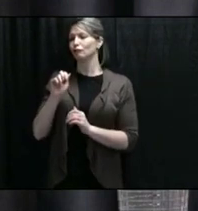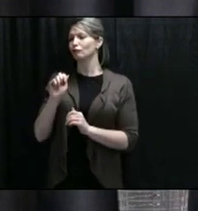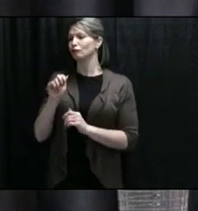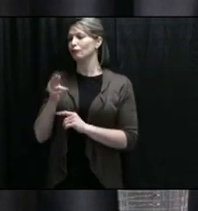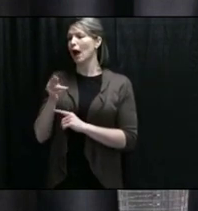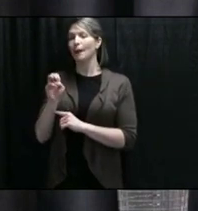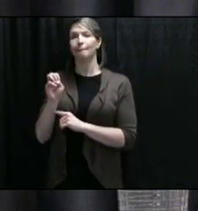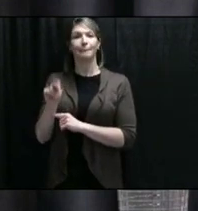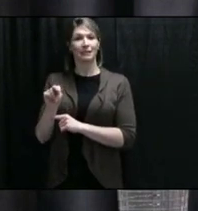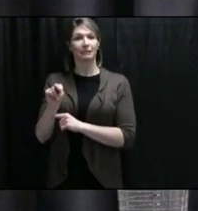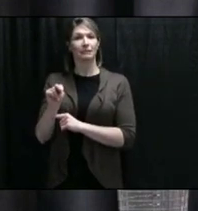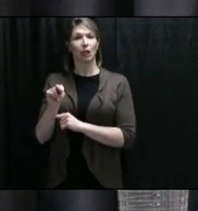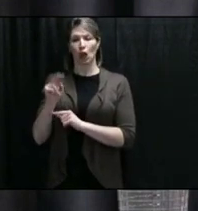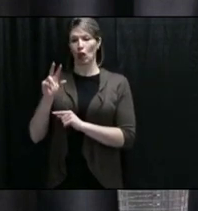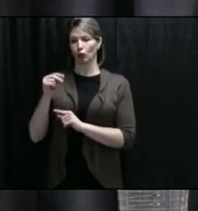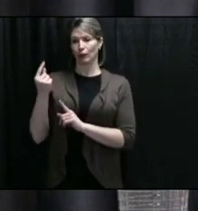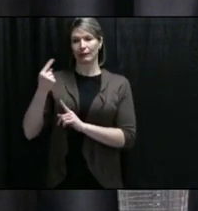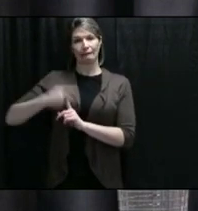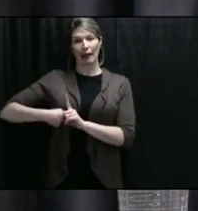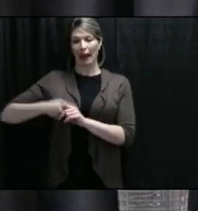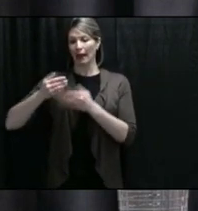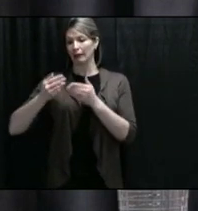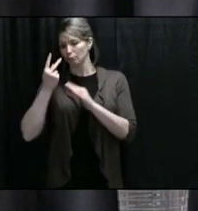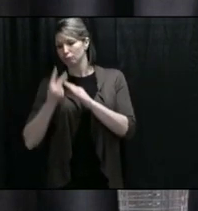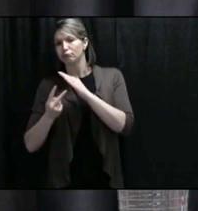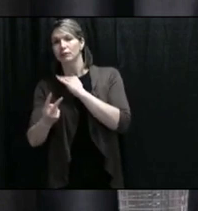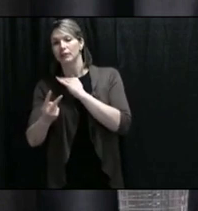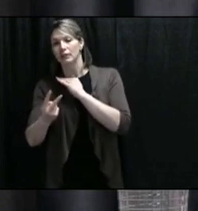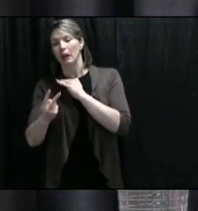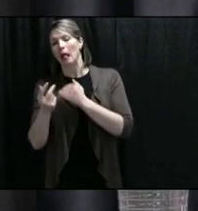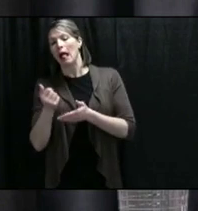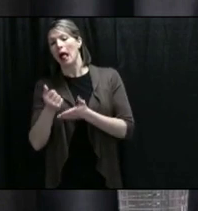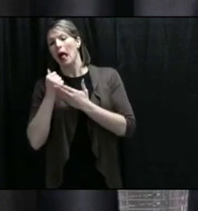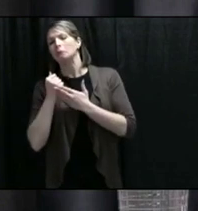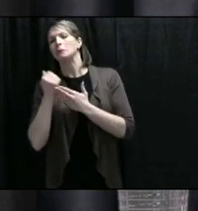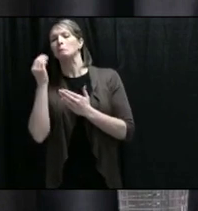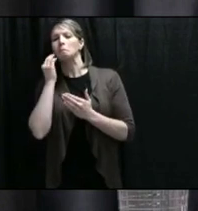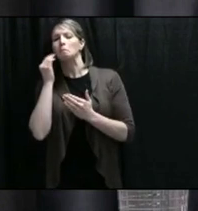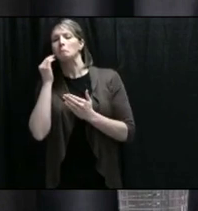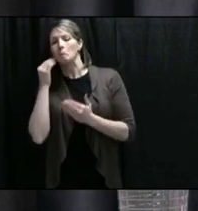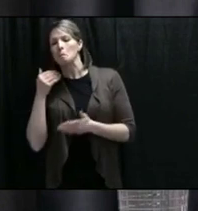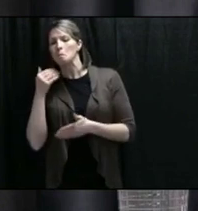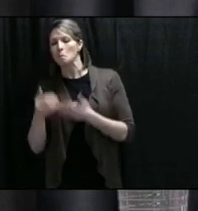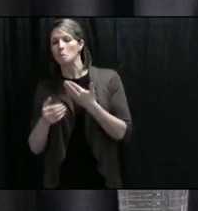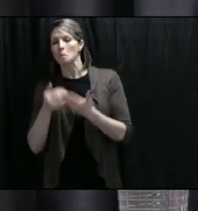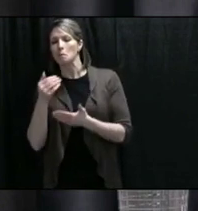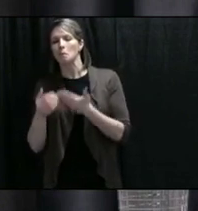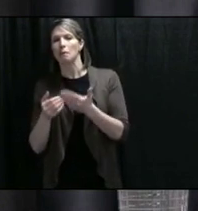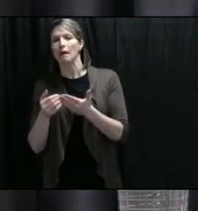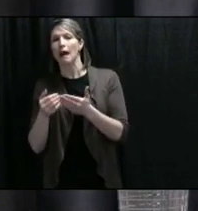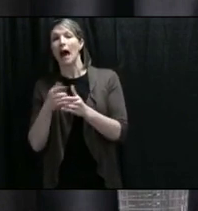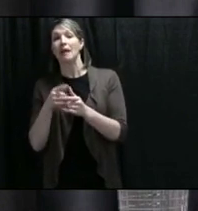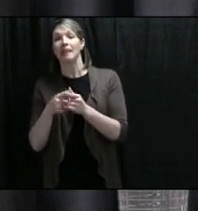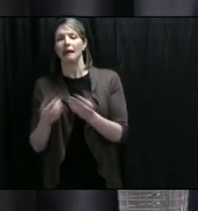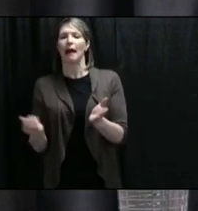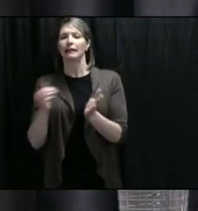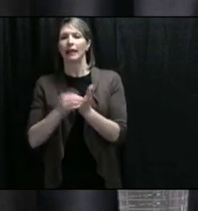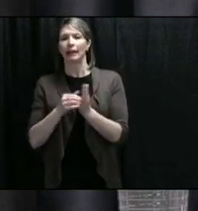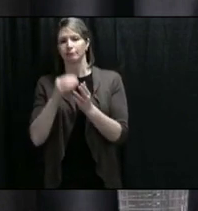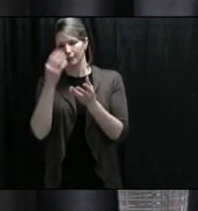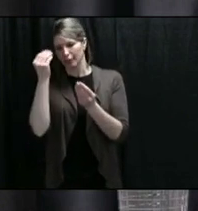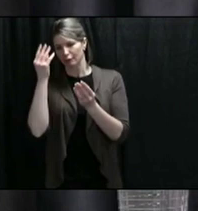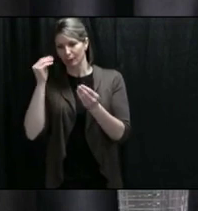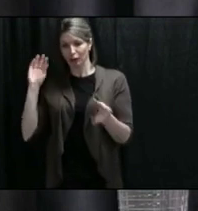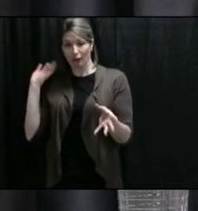analysis will help guide us and warn us and give us what advance notice we can get, because, as he pointed out